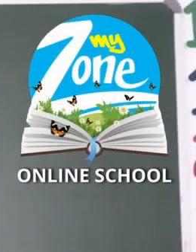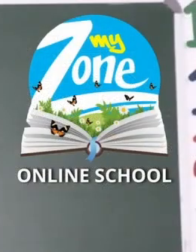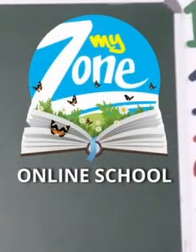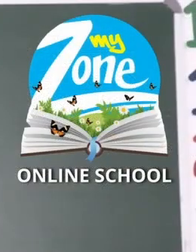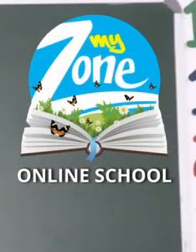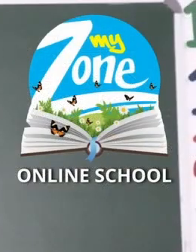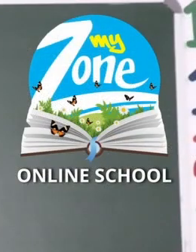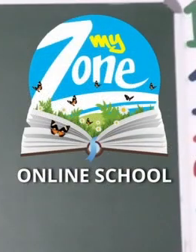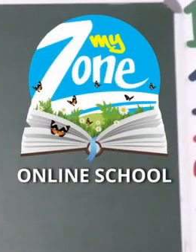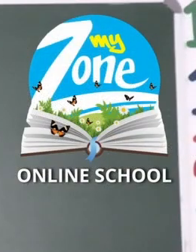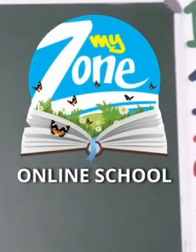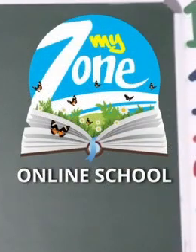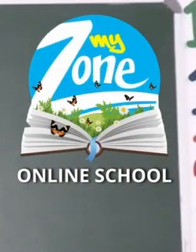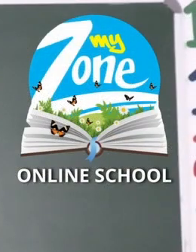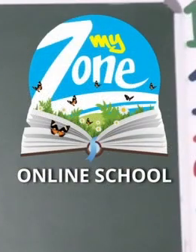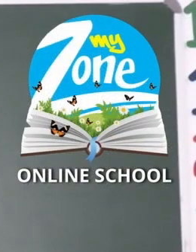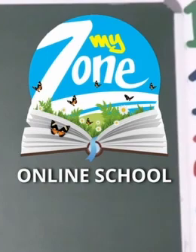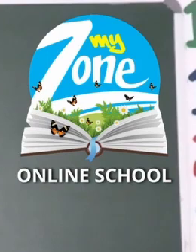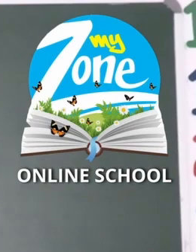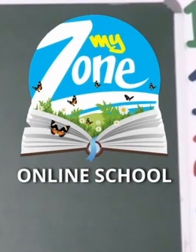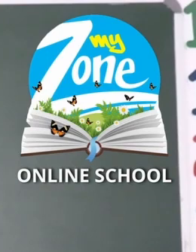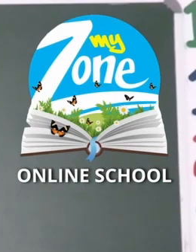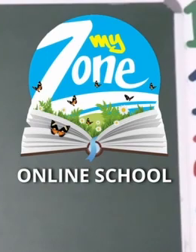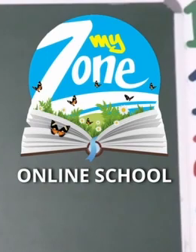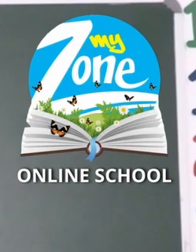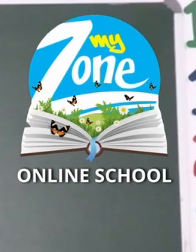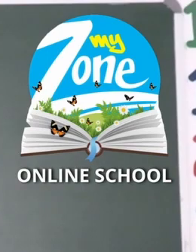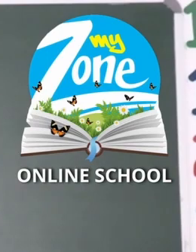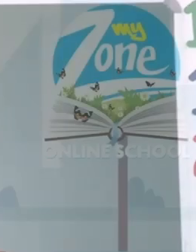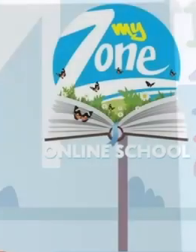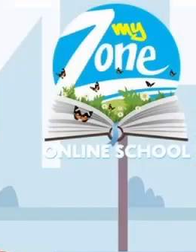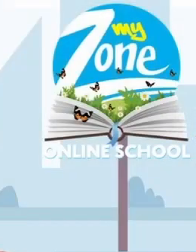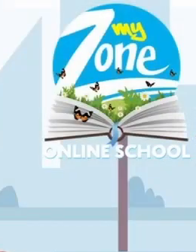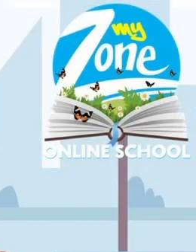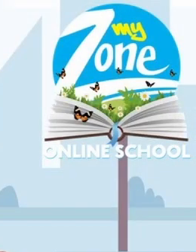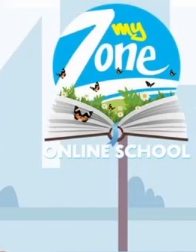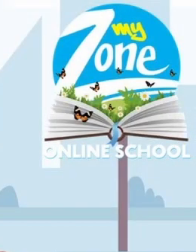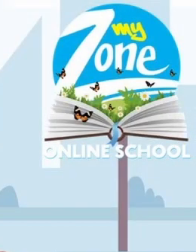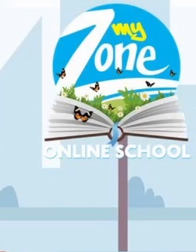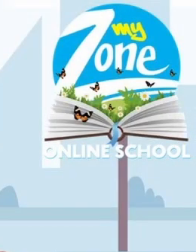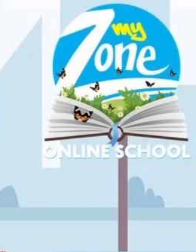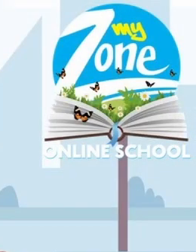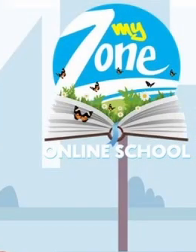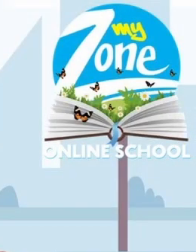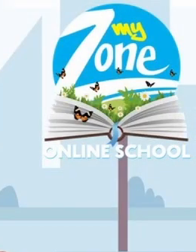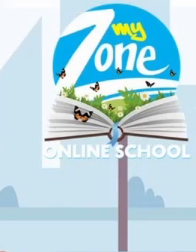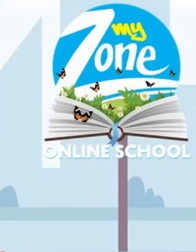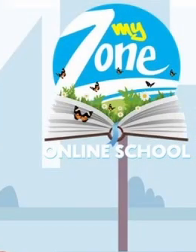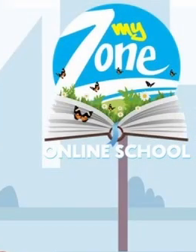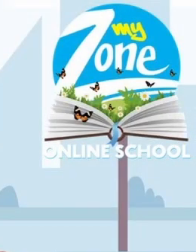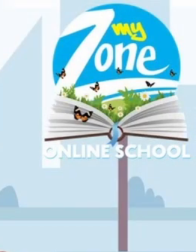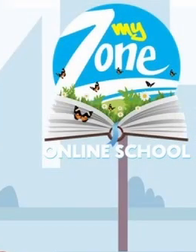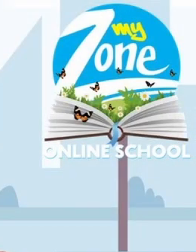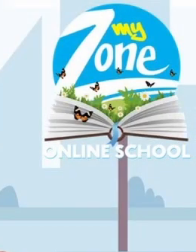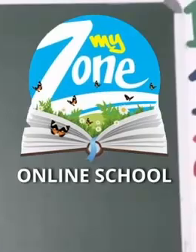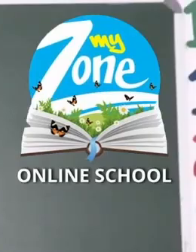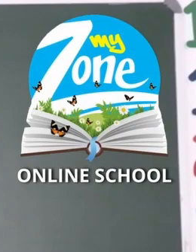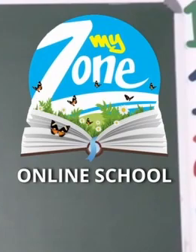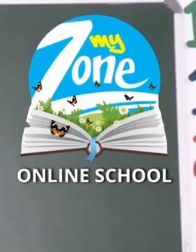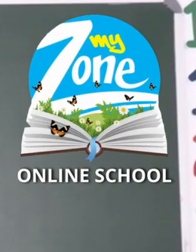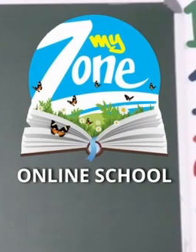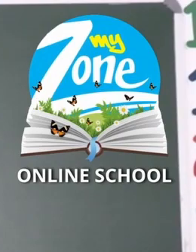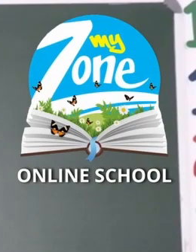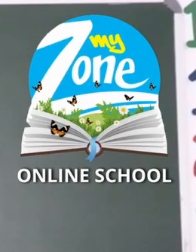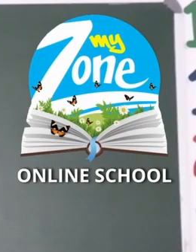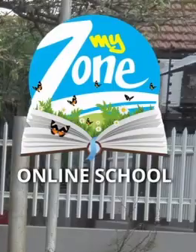Good day class. Today we are going to have a quick road safety lesson. Step